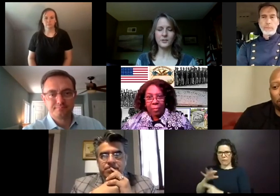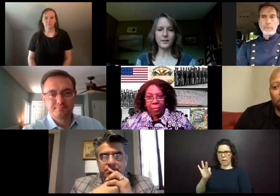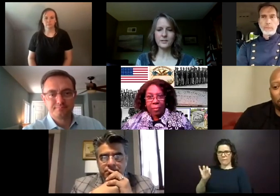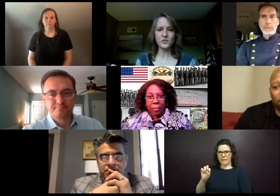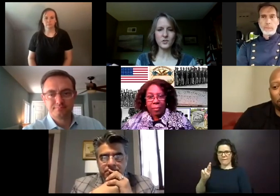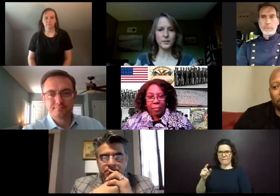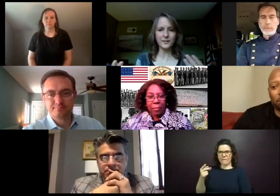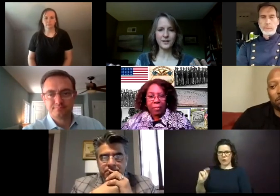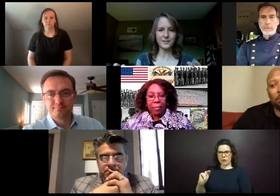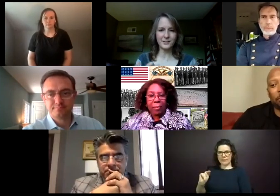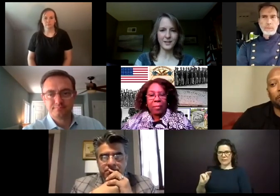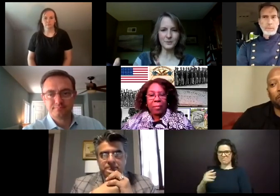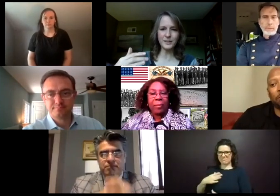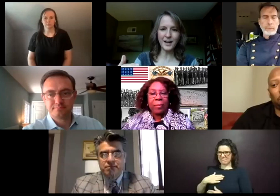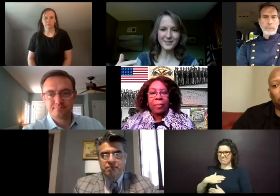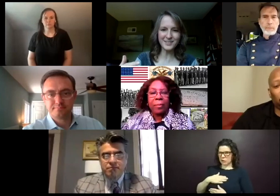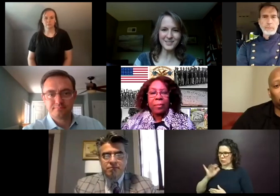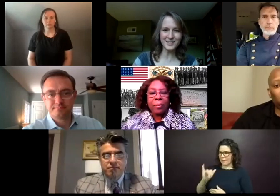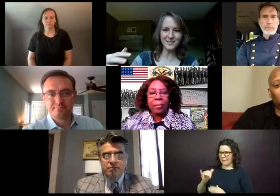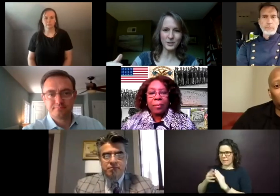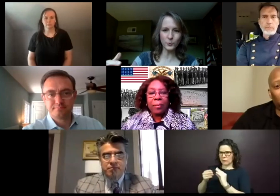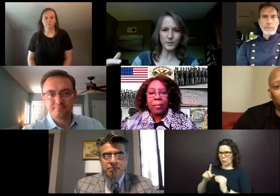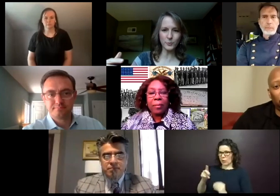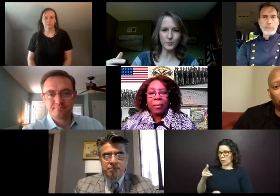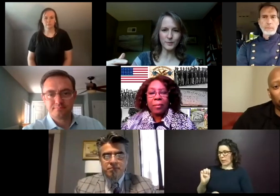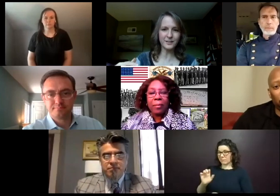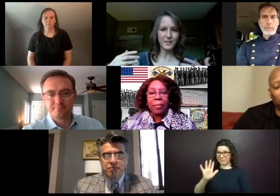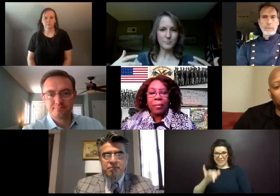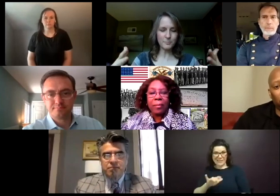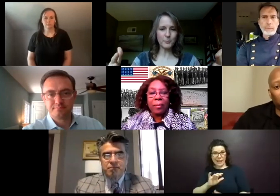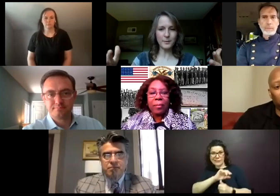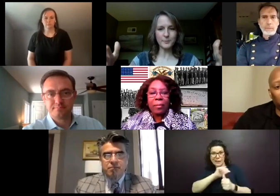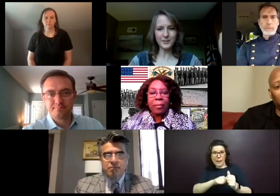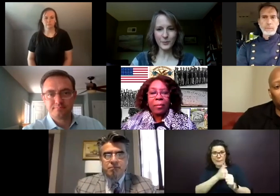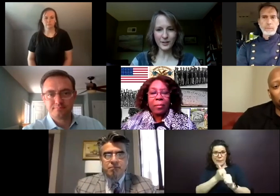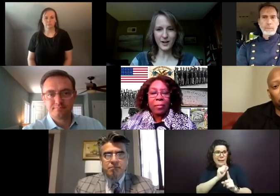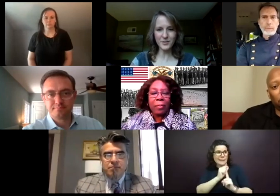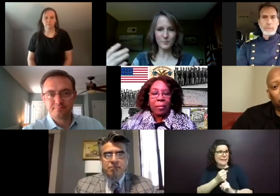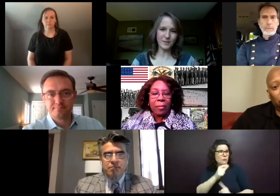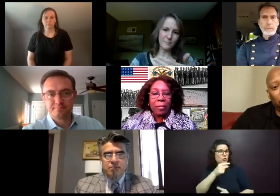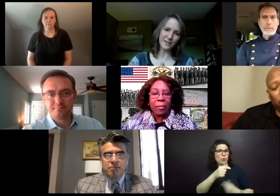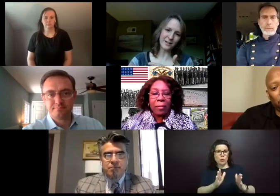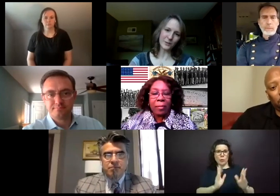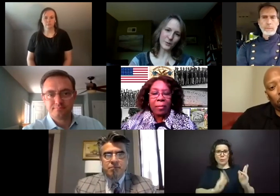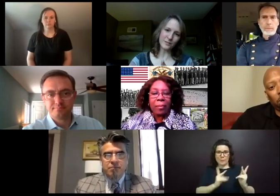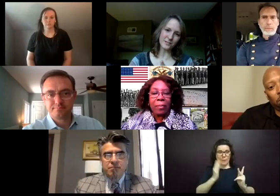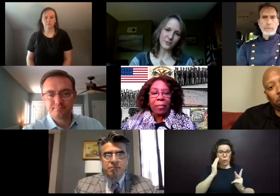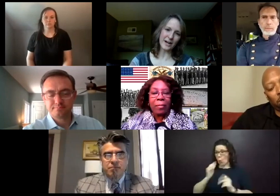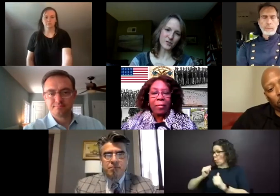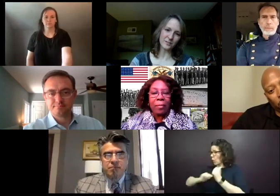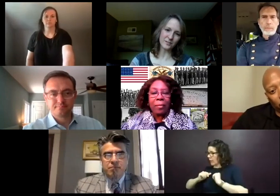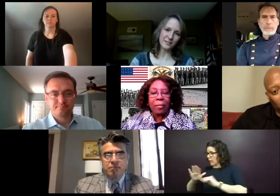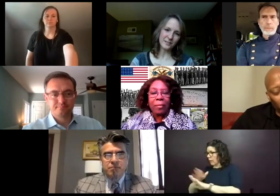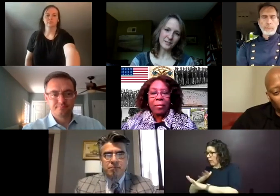And I, you know, that's a story that is kind of behind the scenes. It's in the green room and people probably know the concert, but they may not know